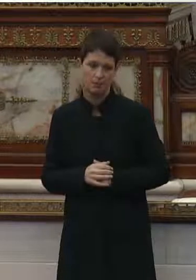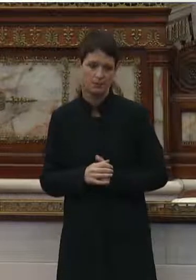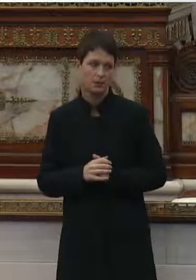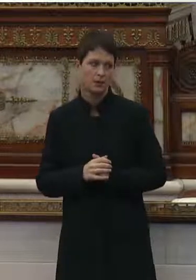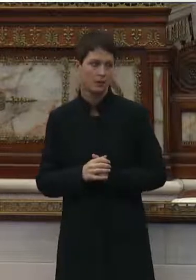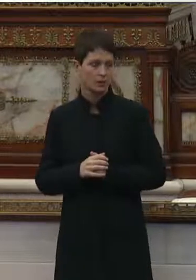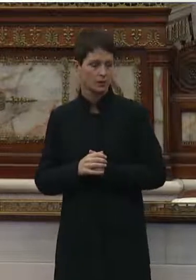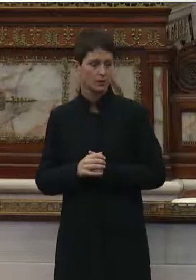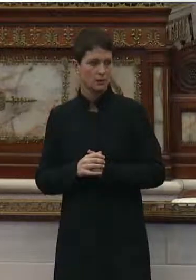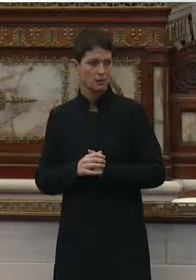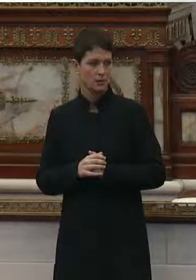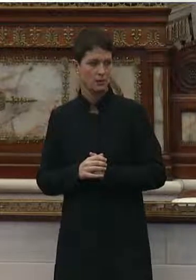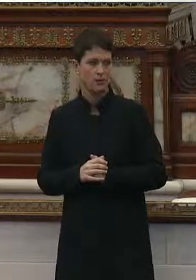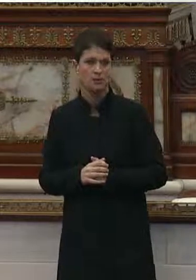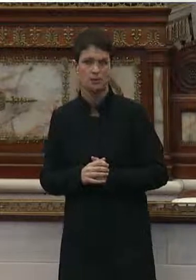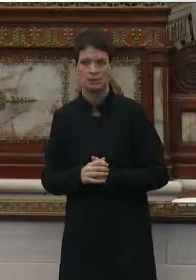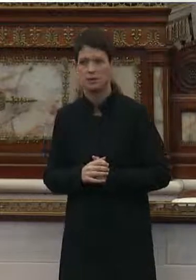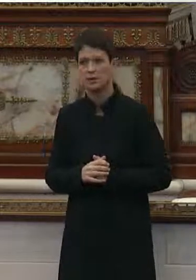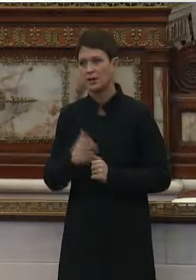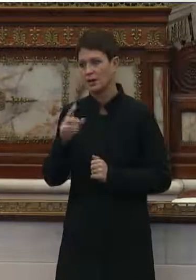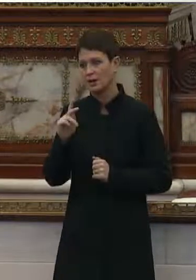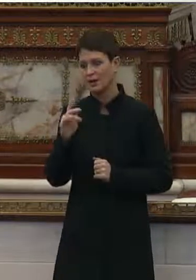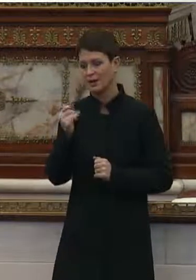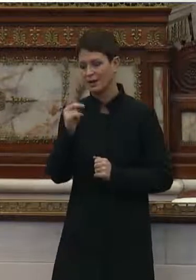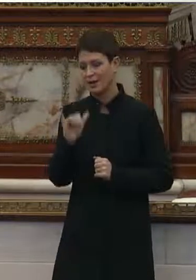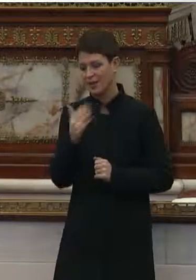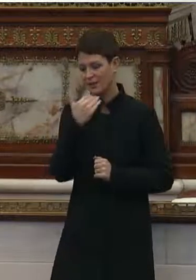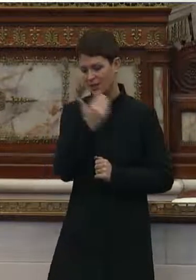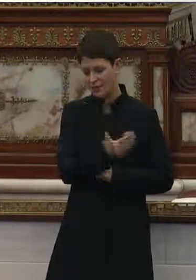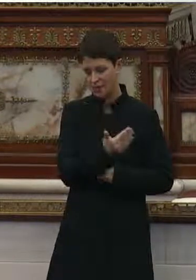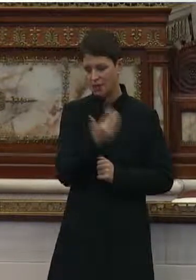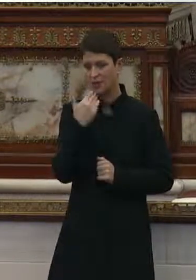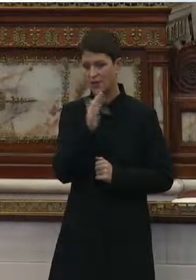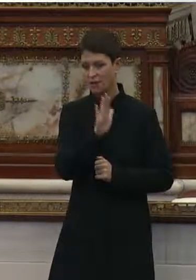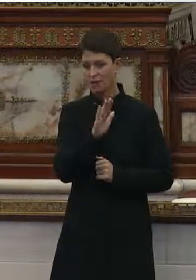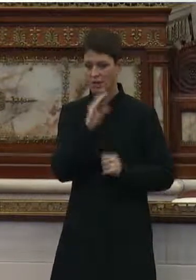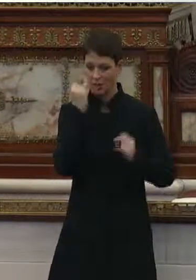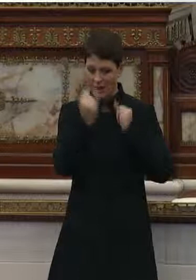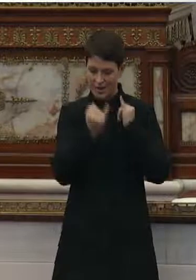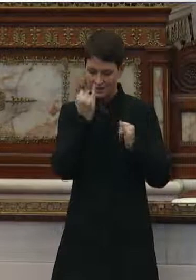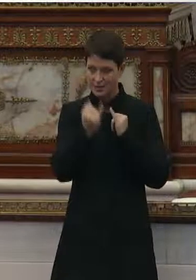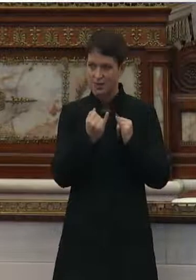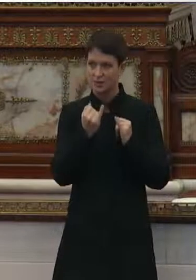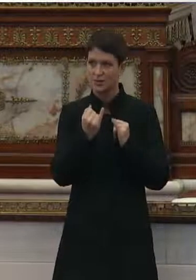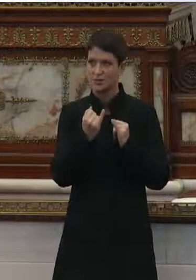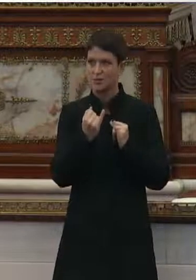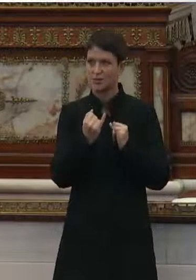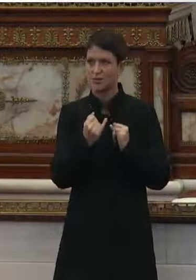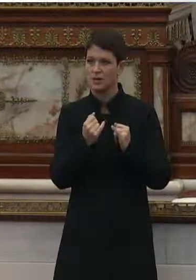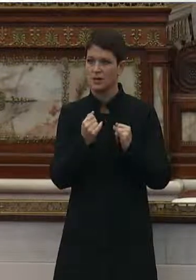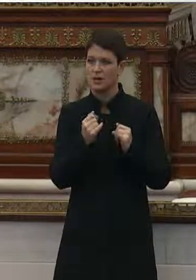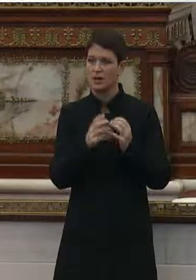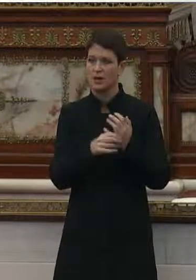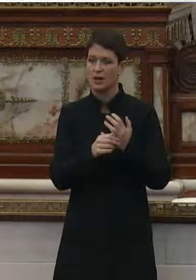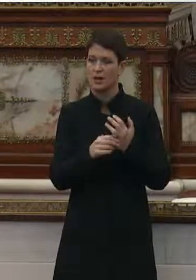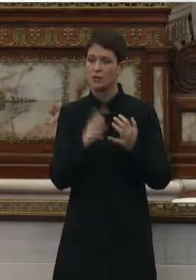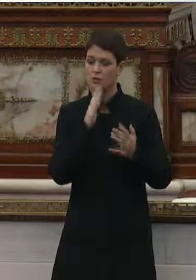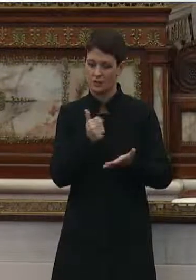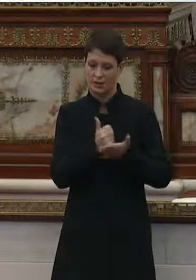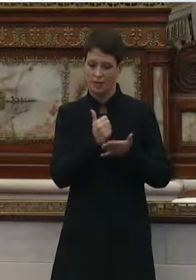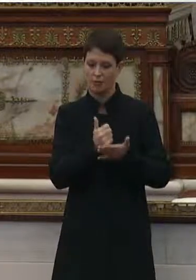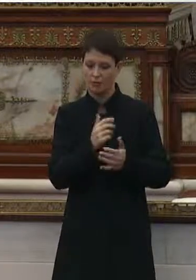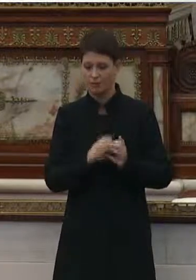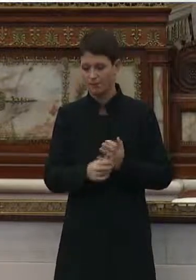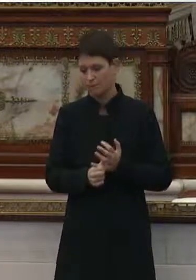Thank you. Well, Kathy, thank you. I want to thank you for your ideas and suggestions and your testimony today. was really insightful,